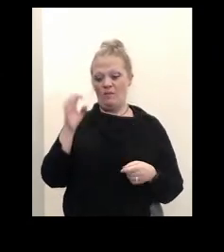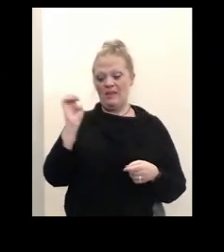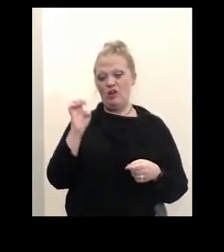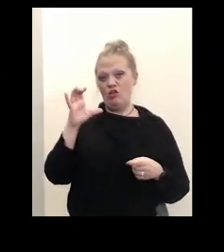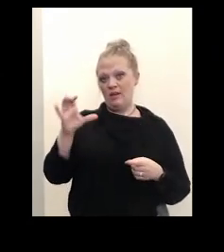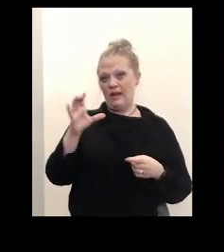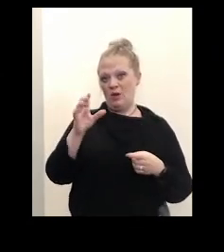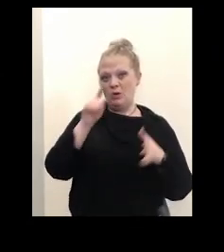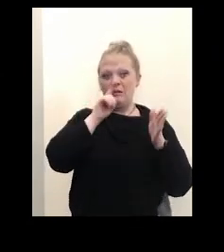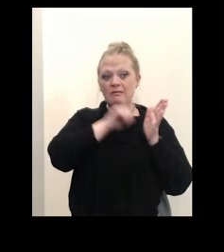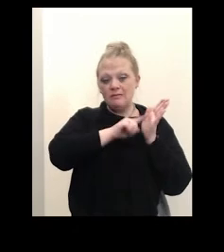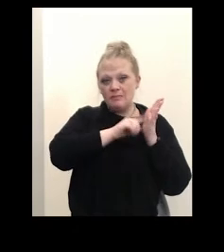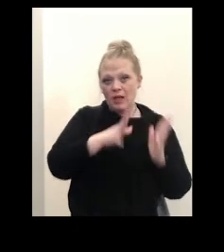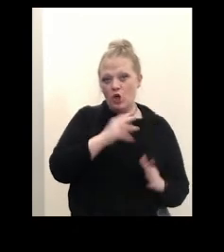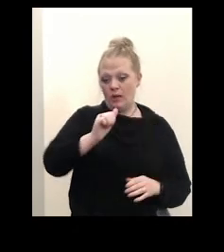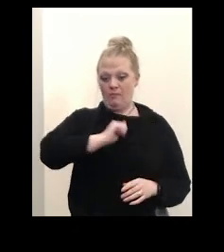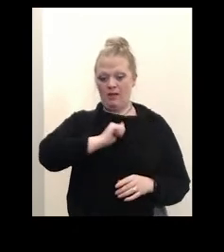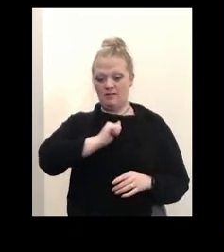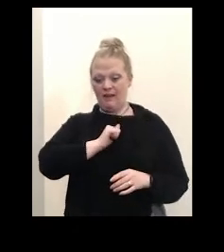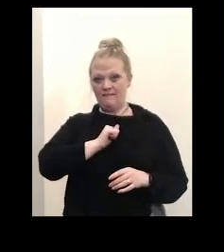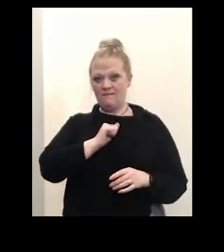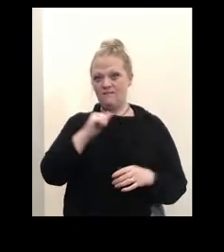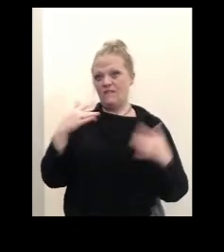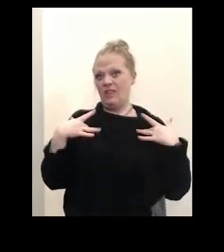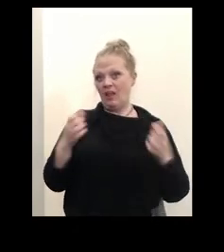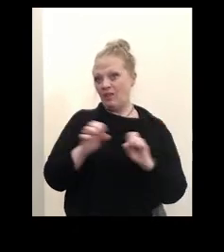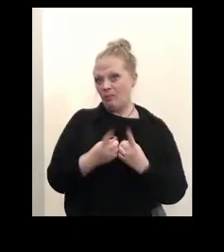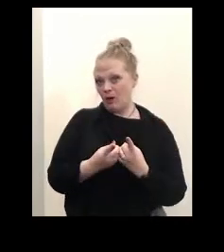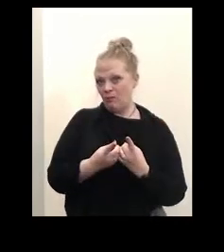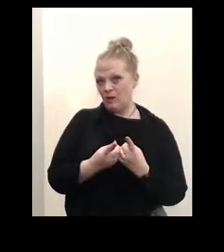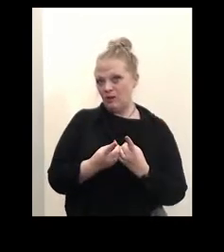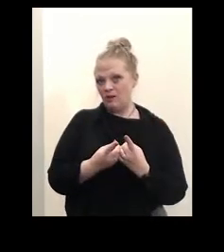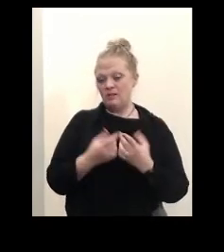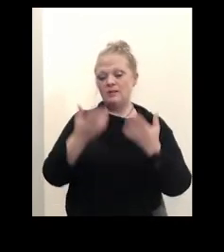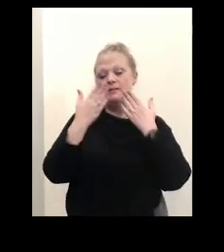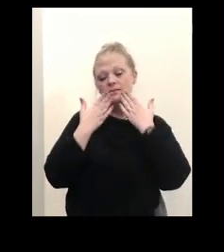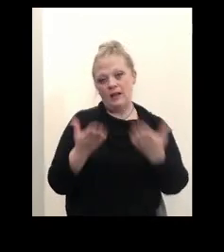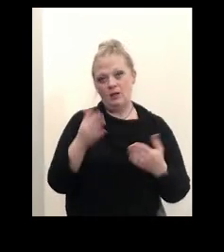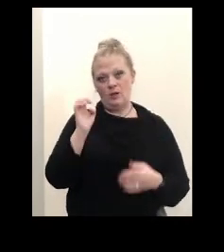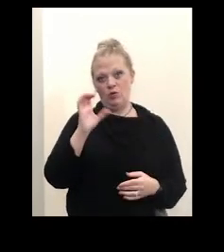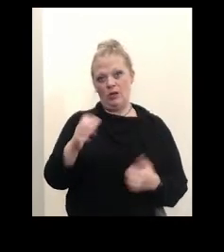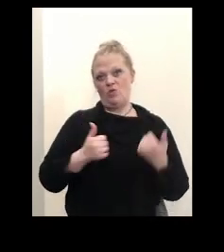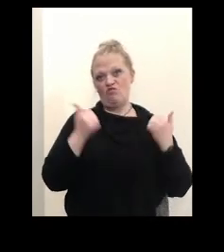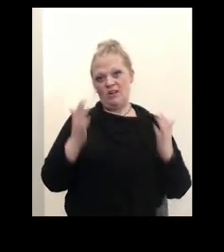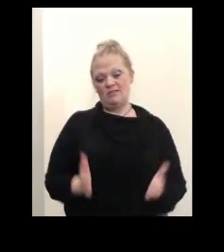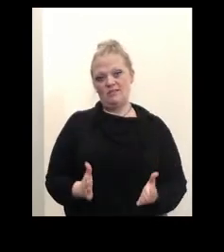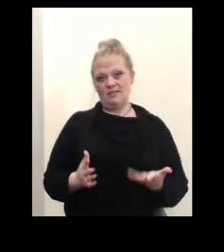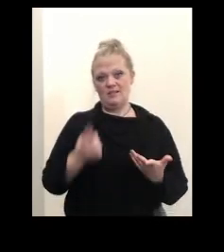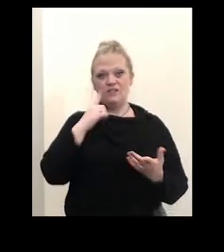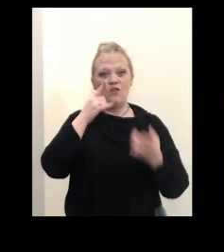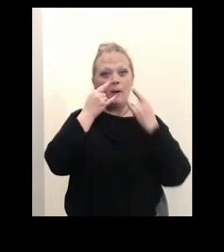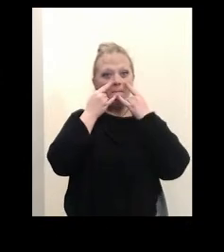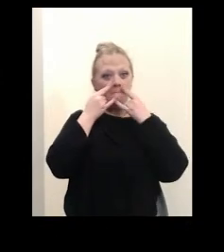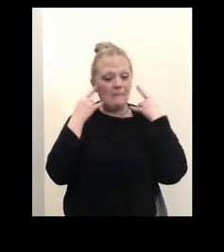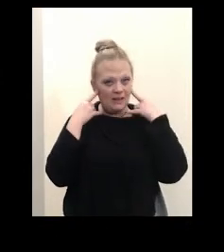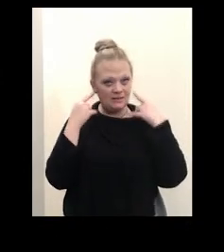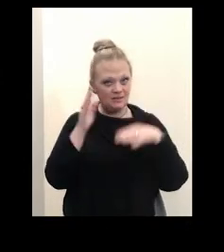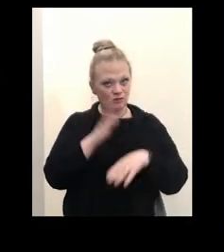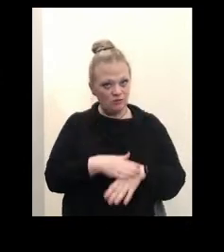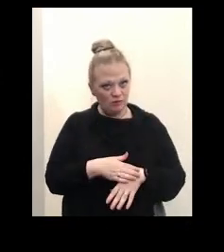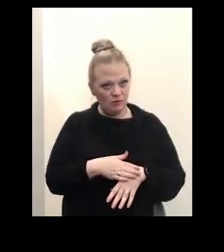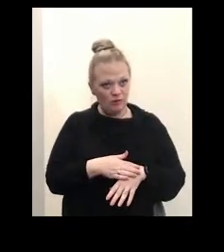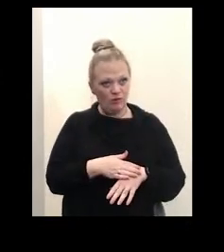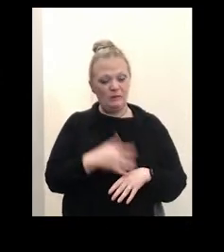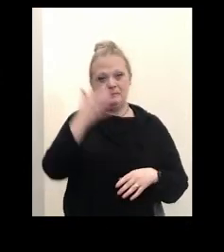and behalf of myself and the Erie County Health Department, we want to thank Erie County residents for masking up and doing the smart